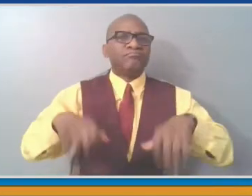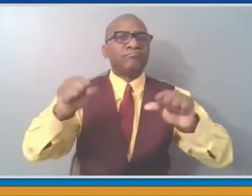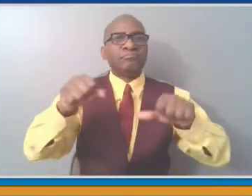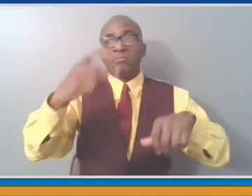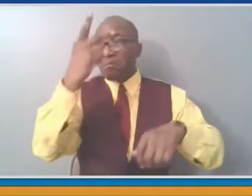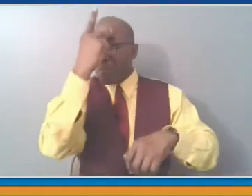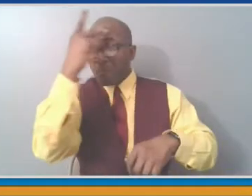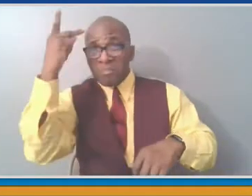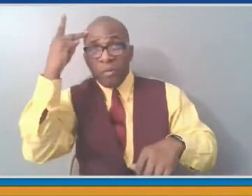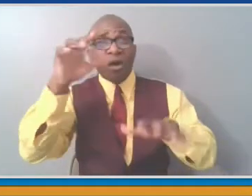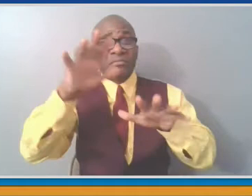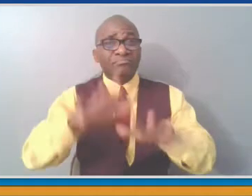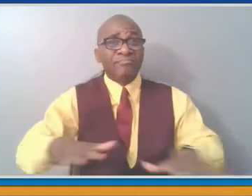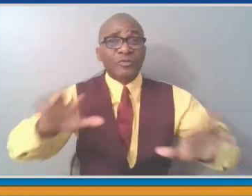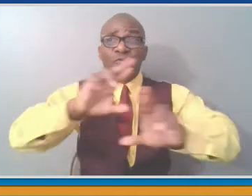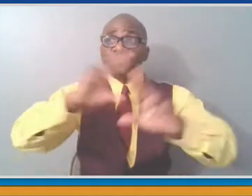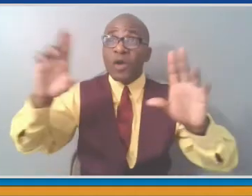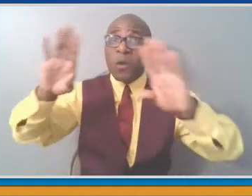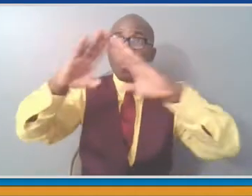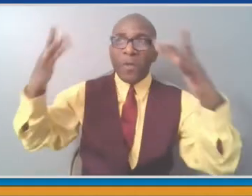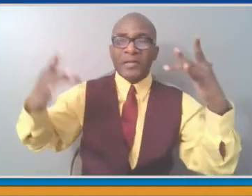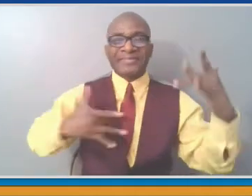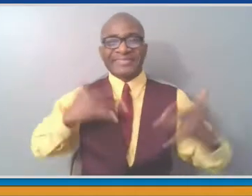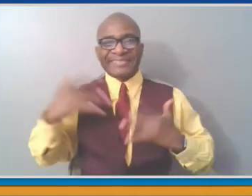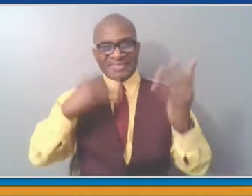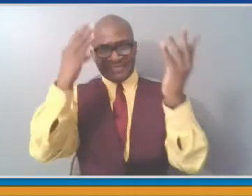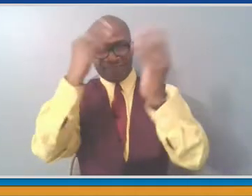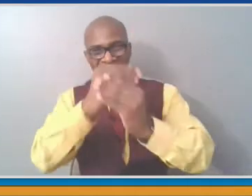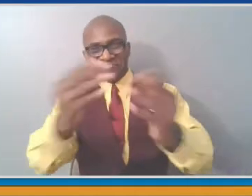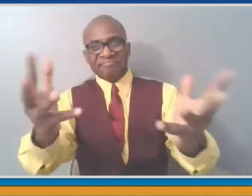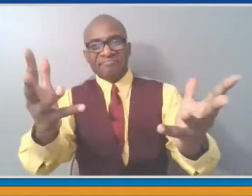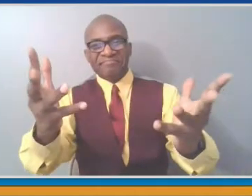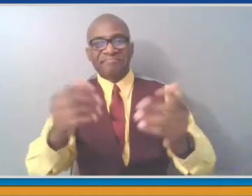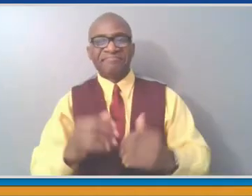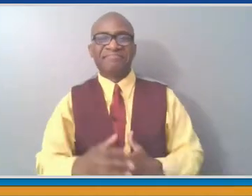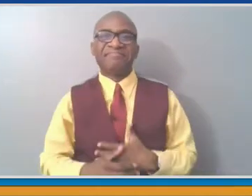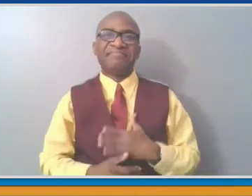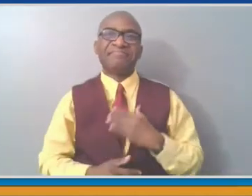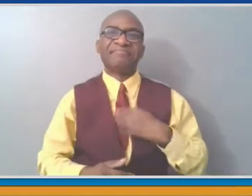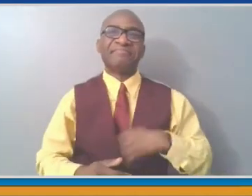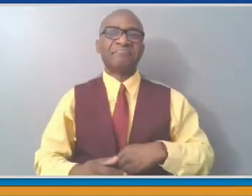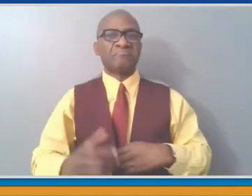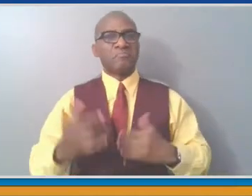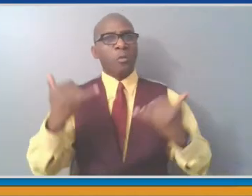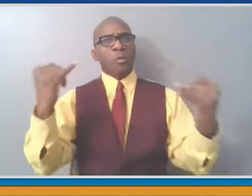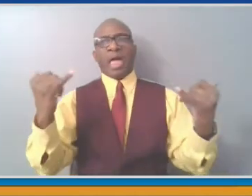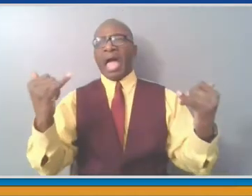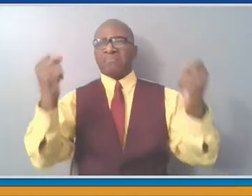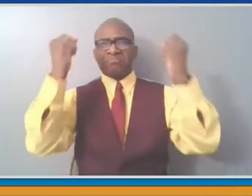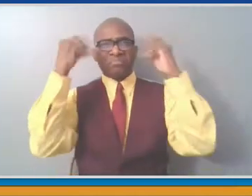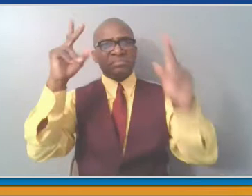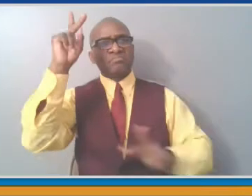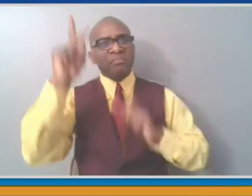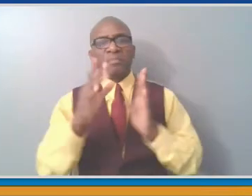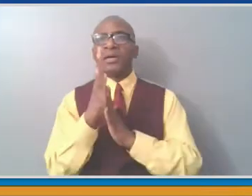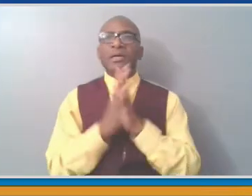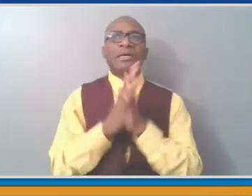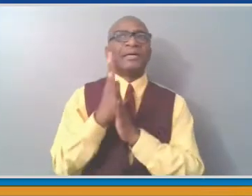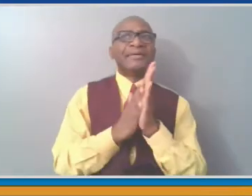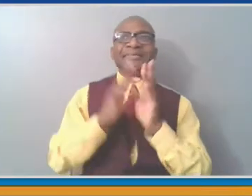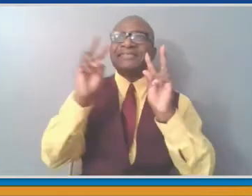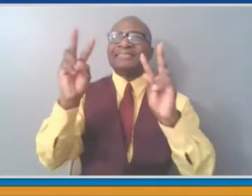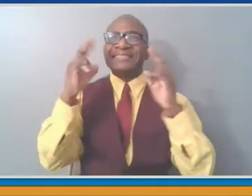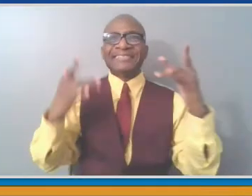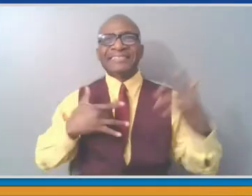I'm hopeful that'll be the case. And I think for all the people that have waited to see Glen Island come back to citizen use, that that is a very big potential on the